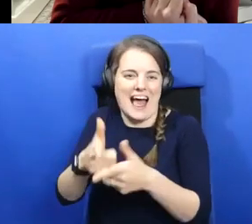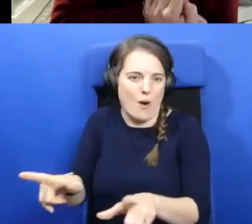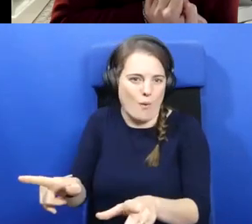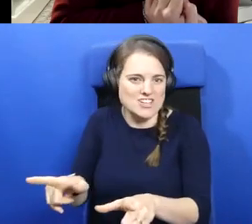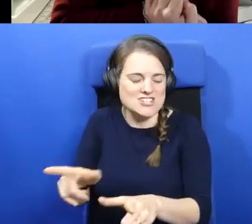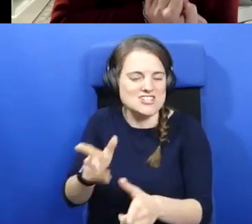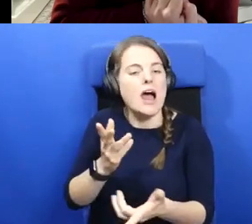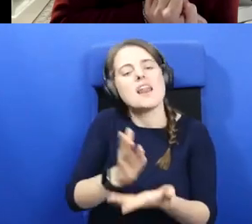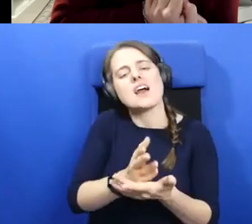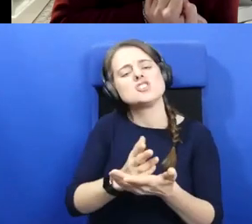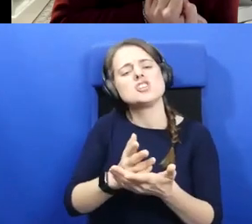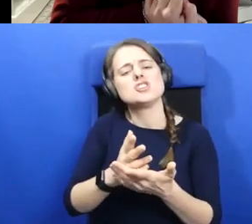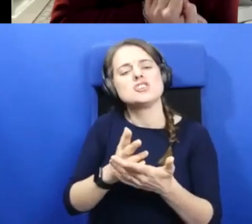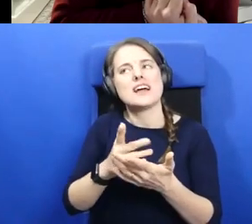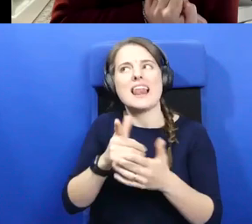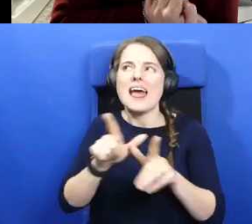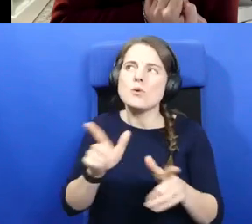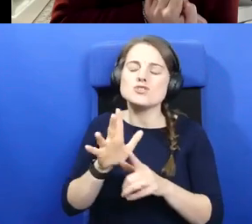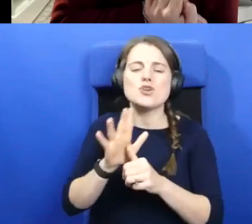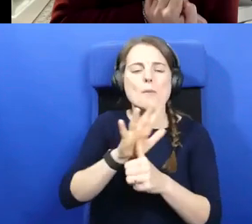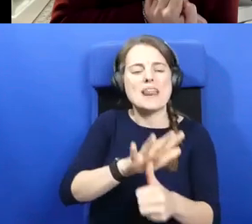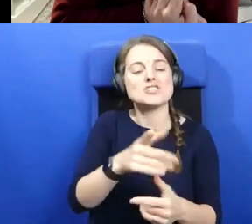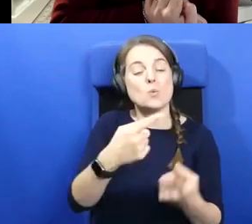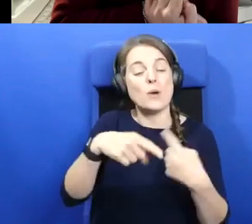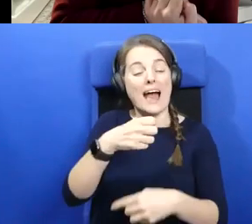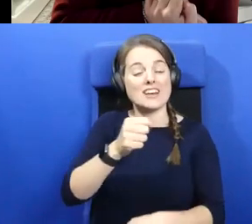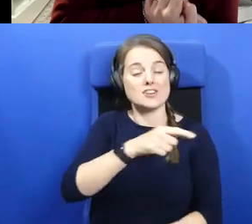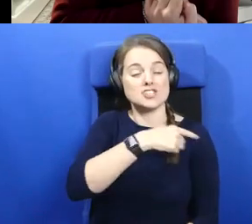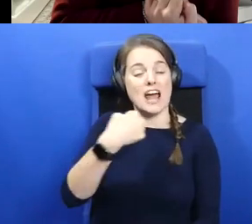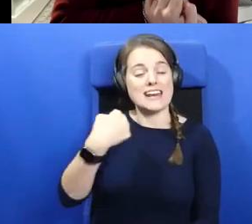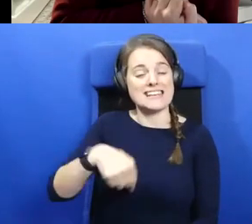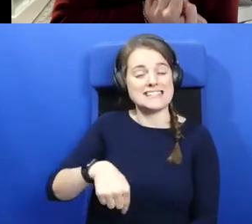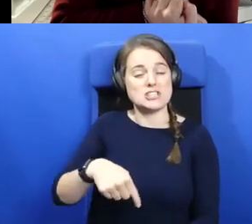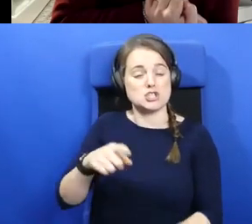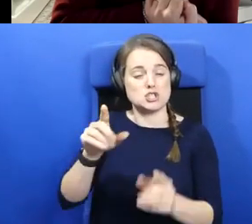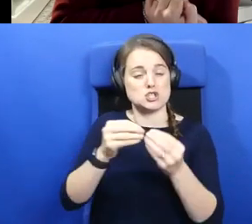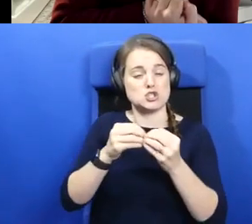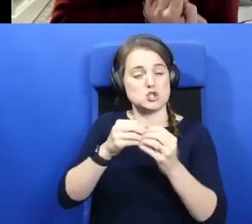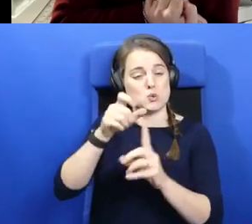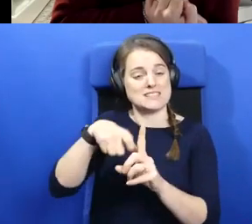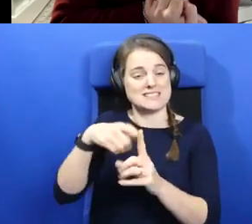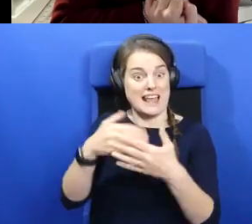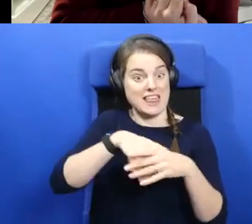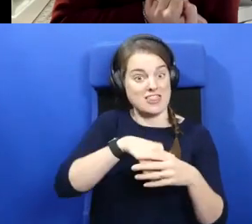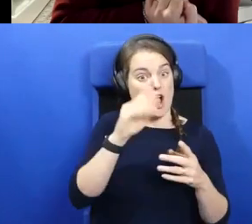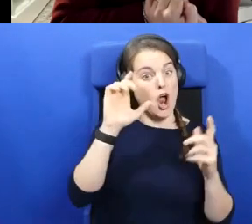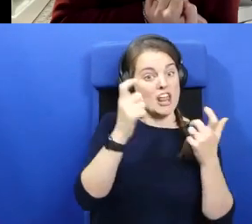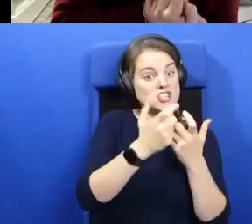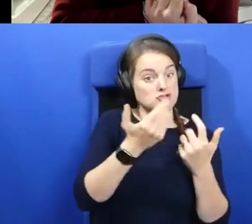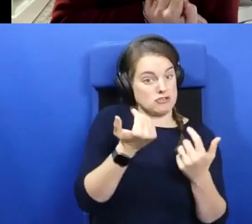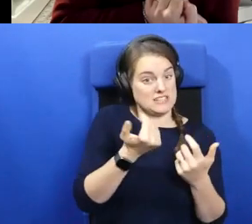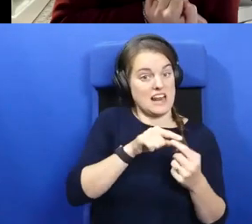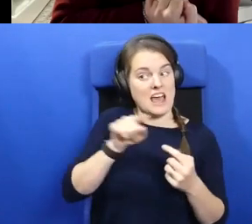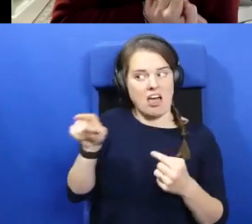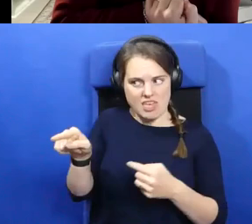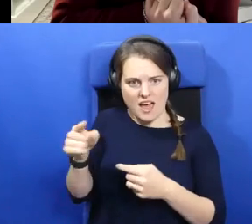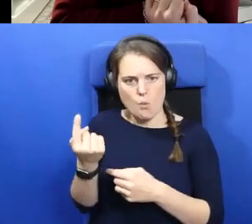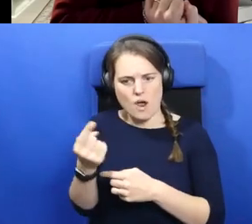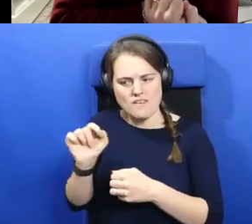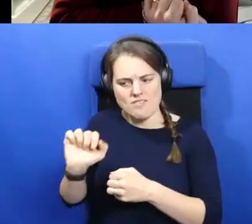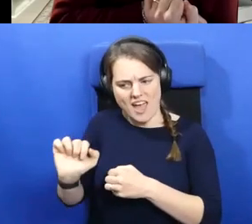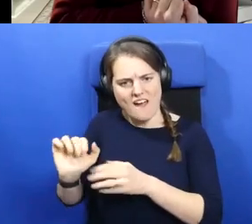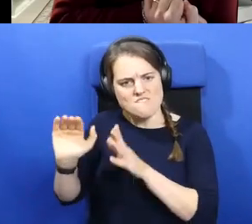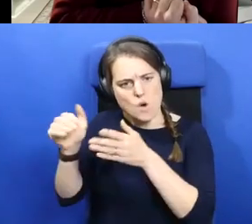we had some Chinese students, uh, in, uh, college recently. And, uh, their, their, their, one of their focus